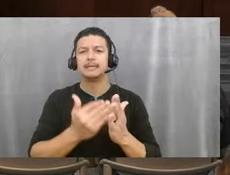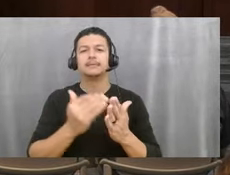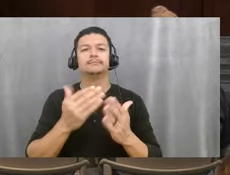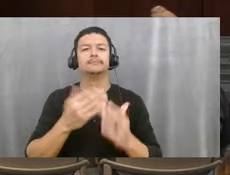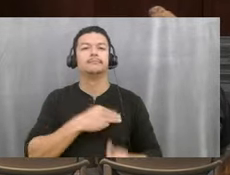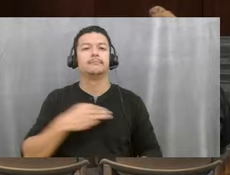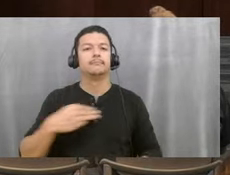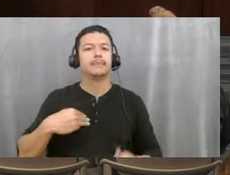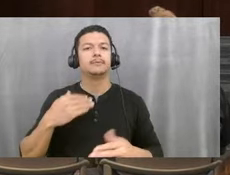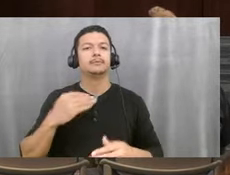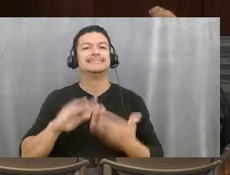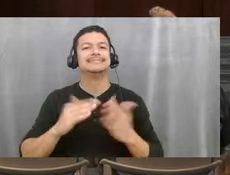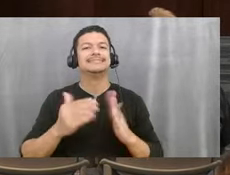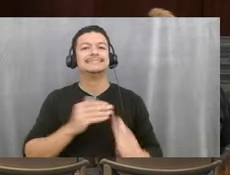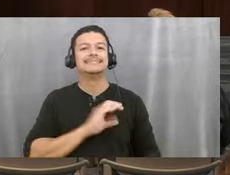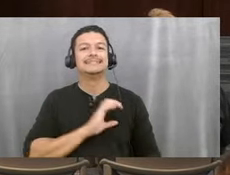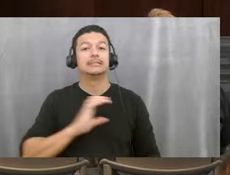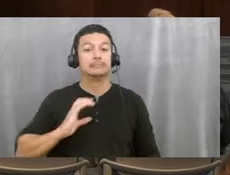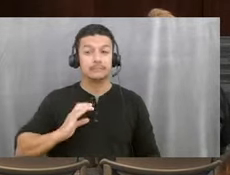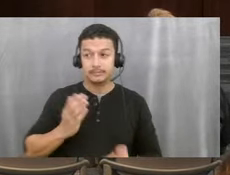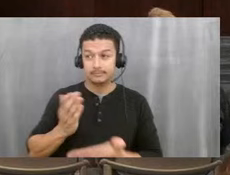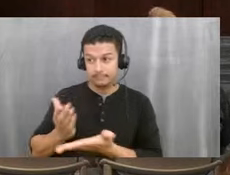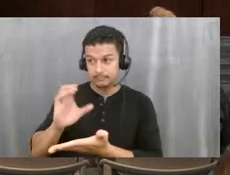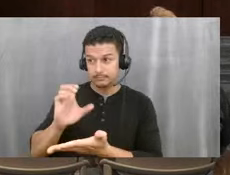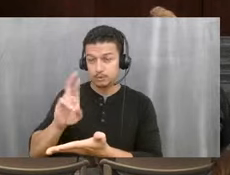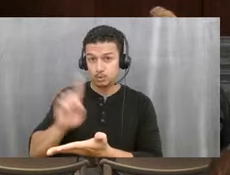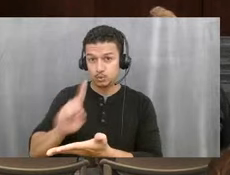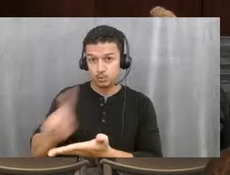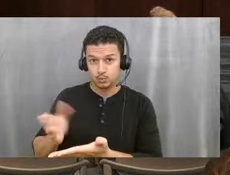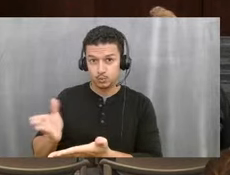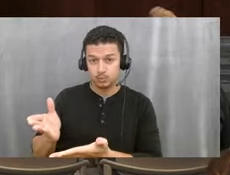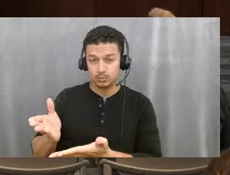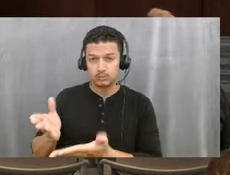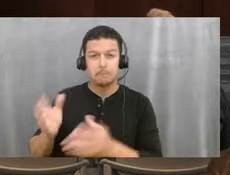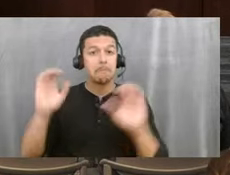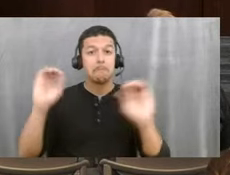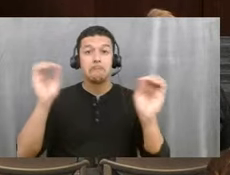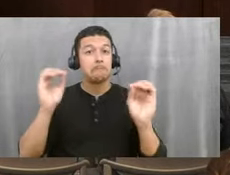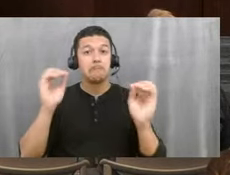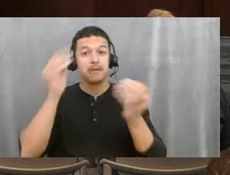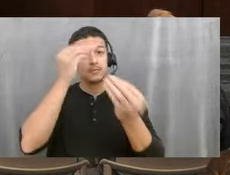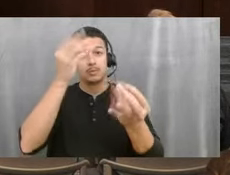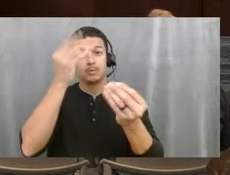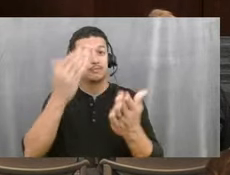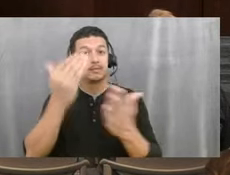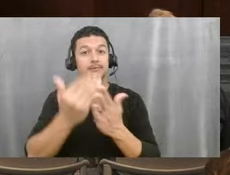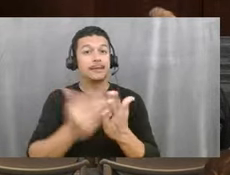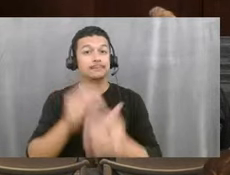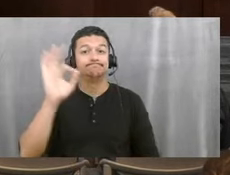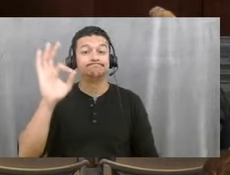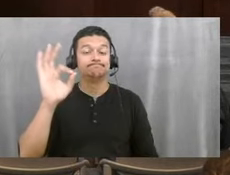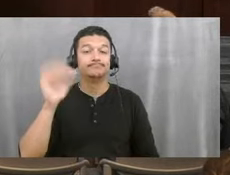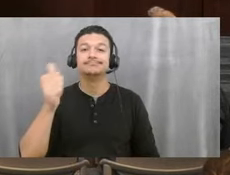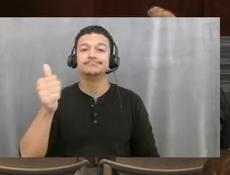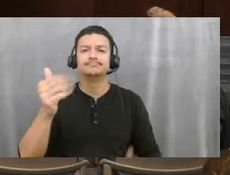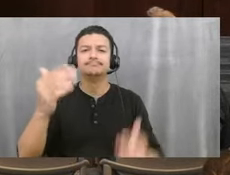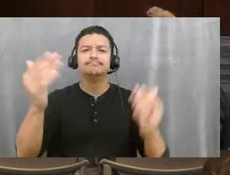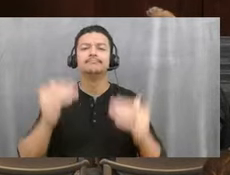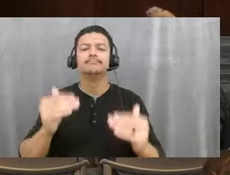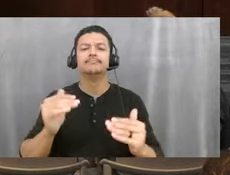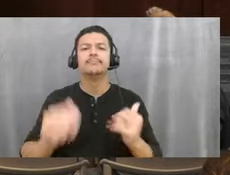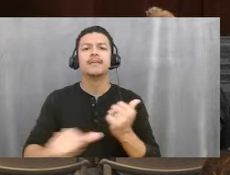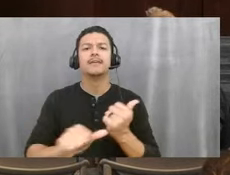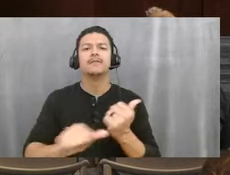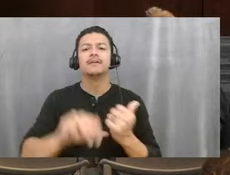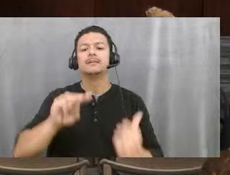Let's turn to Commissioner Cruz. I have no informational items today. All right. Thank you. Vice Mayor, any events,